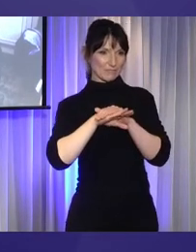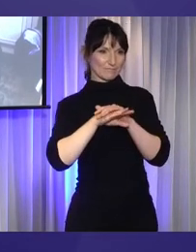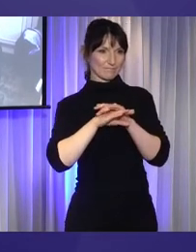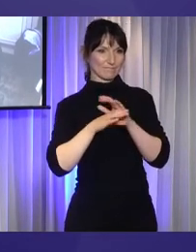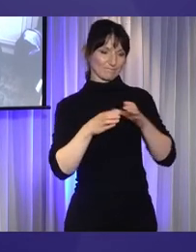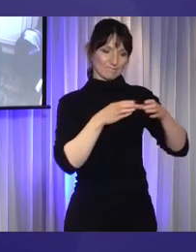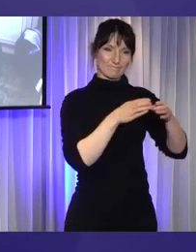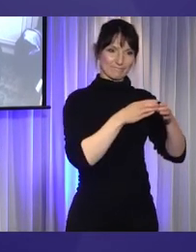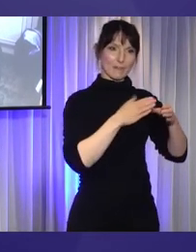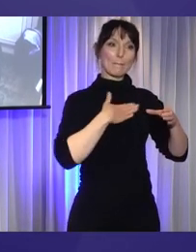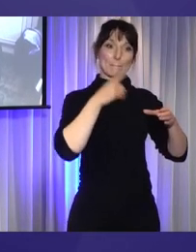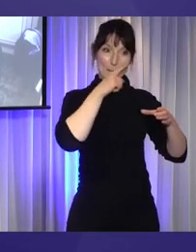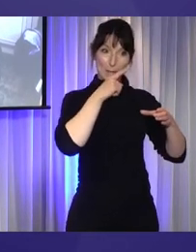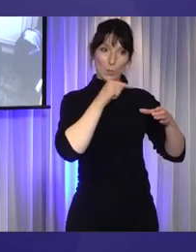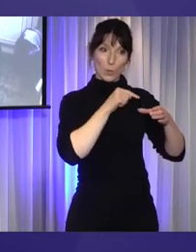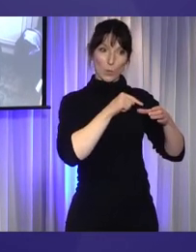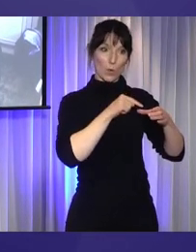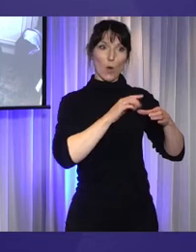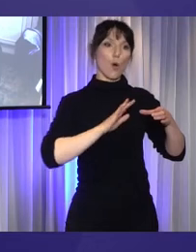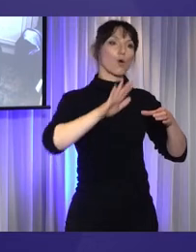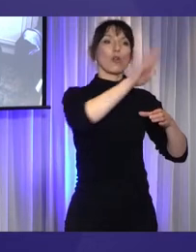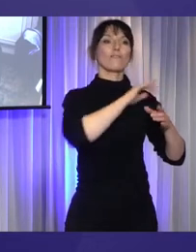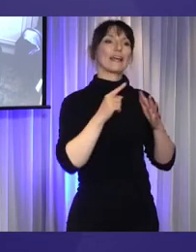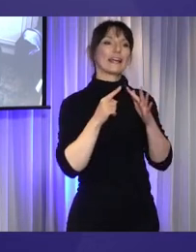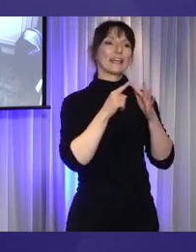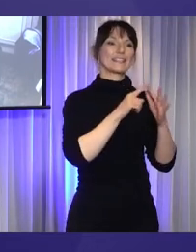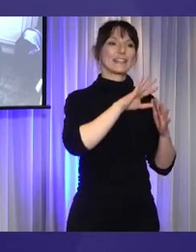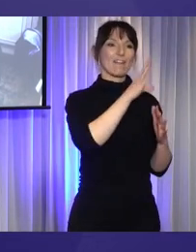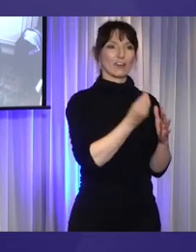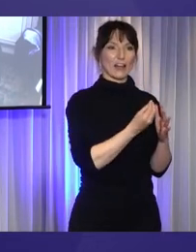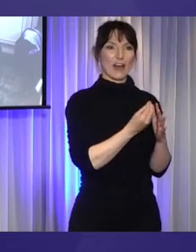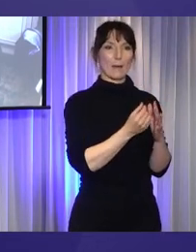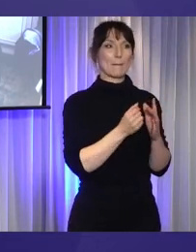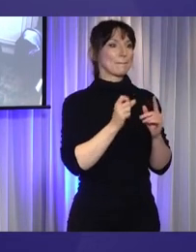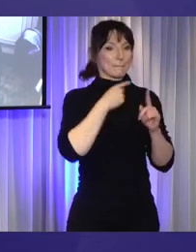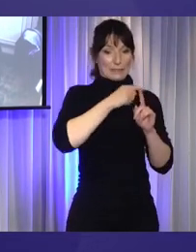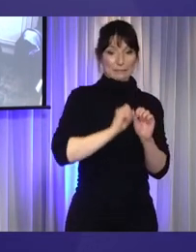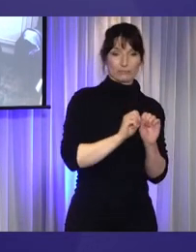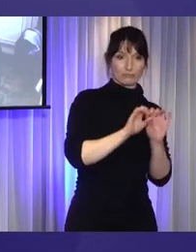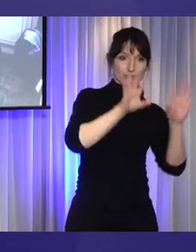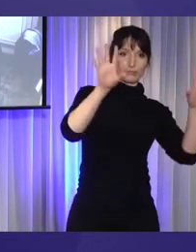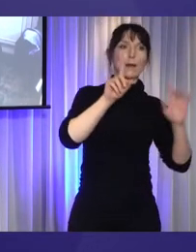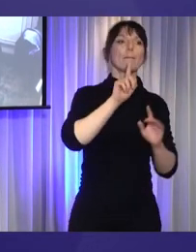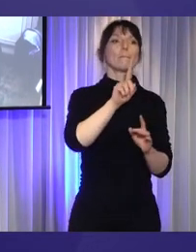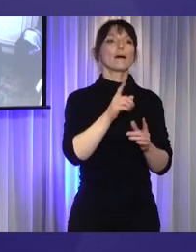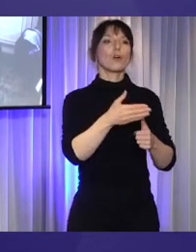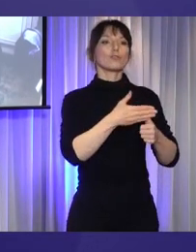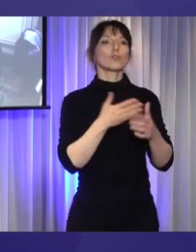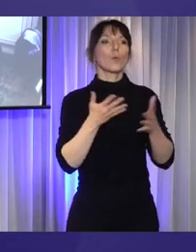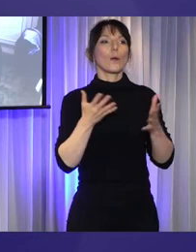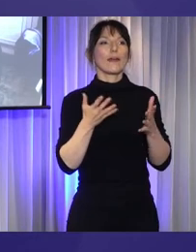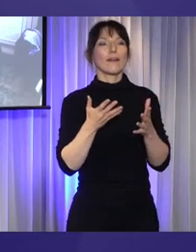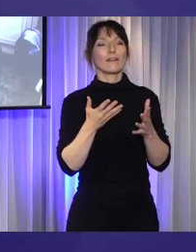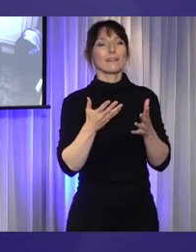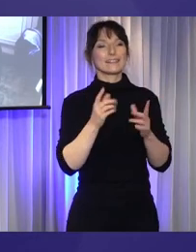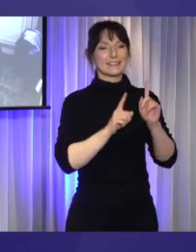Bari. My people can be found all over East Africa and now the rest of the world, but we originate from a city nicknamed